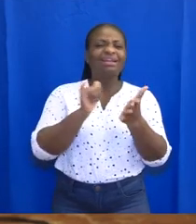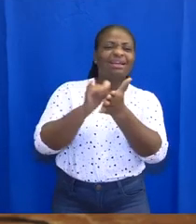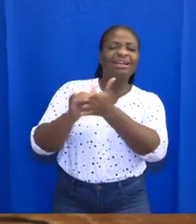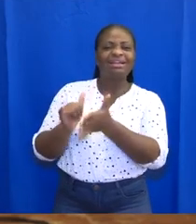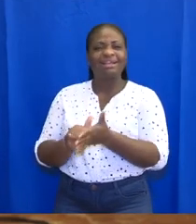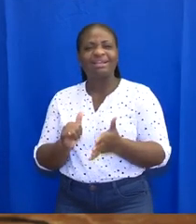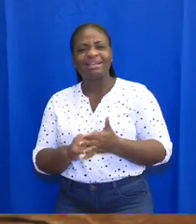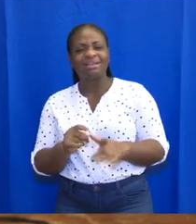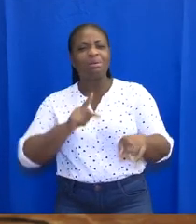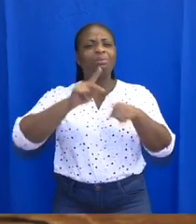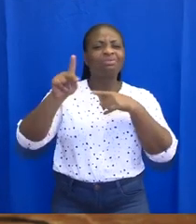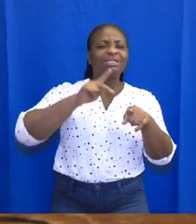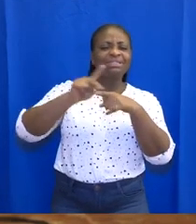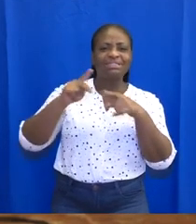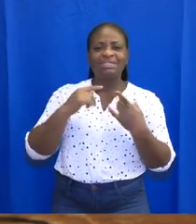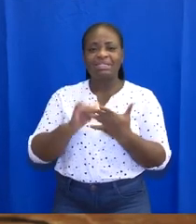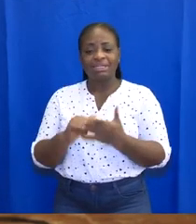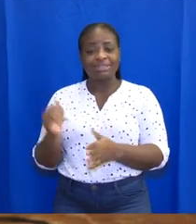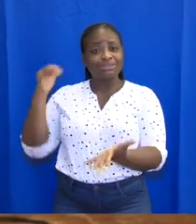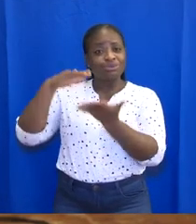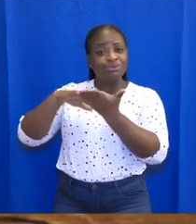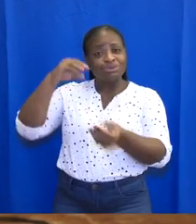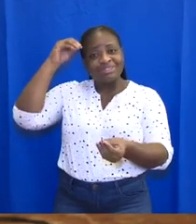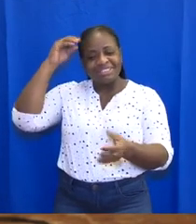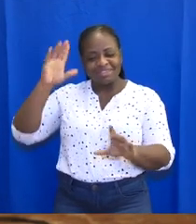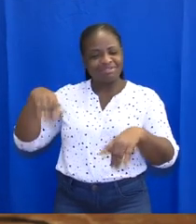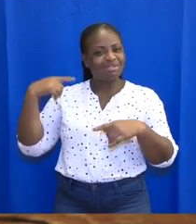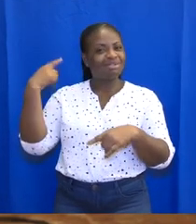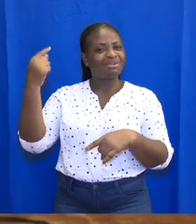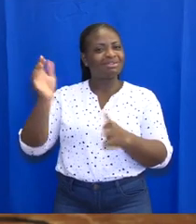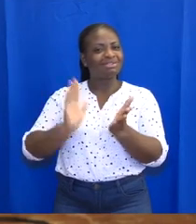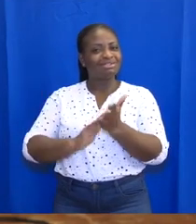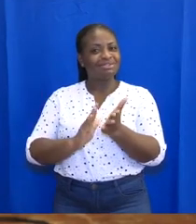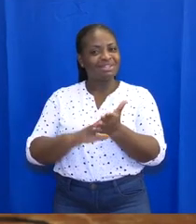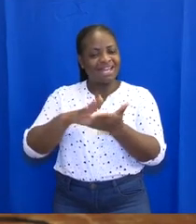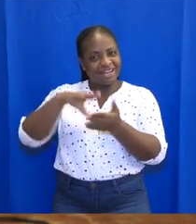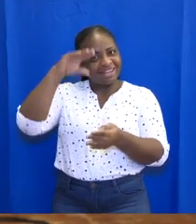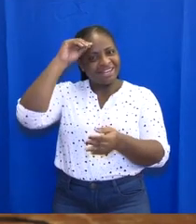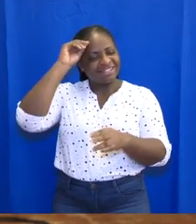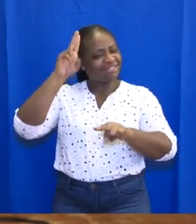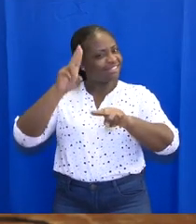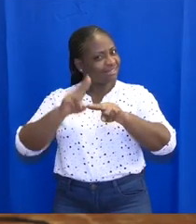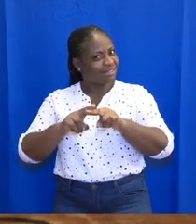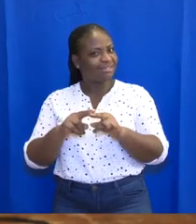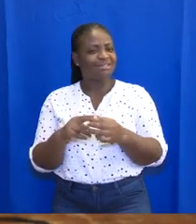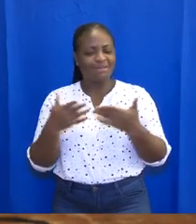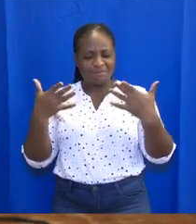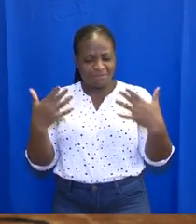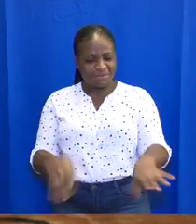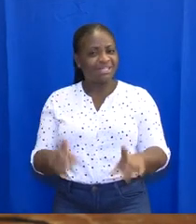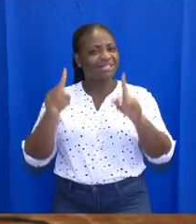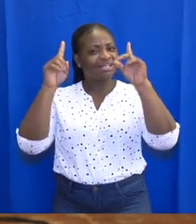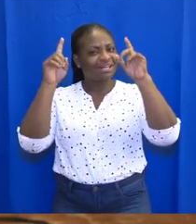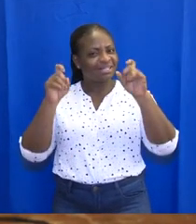in the political space, these students have gone to school, studied, sat, and completed